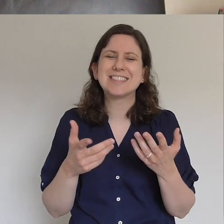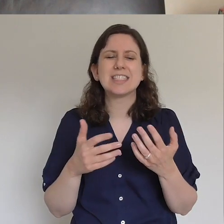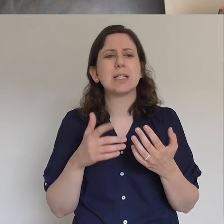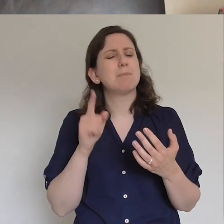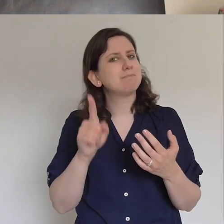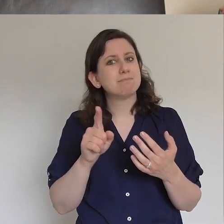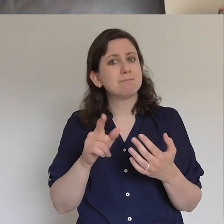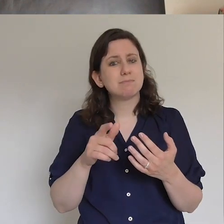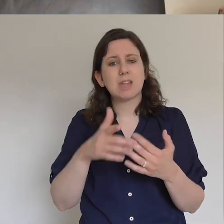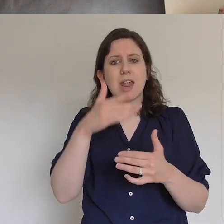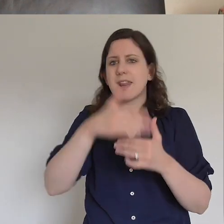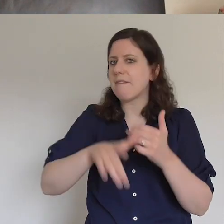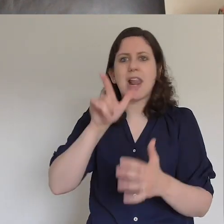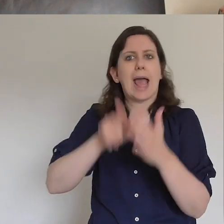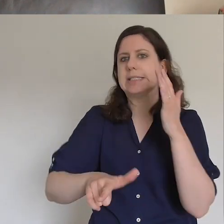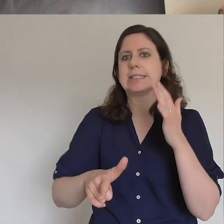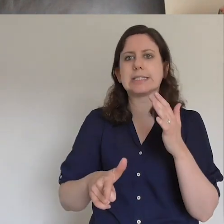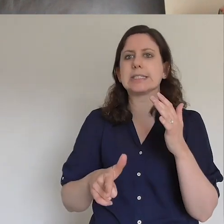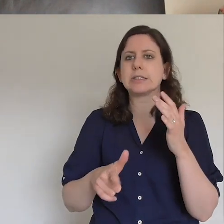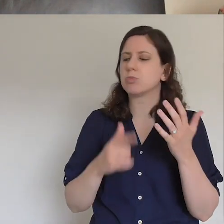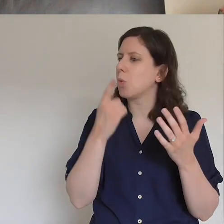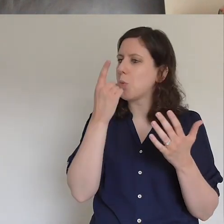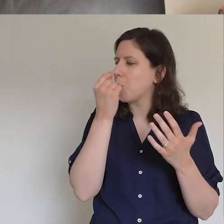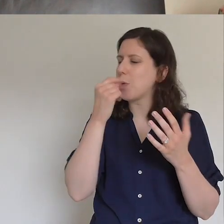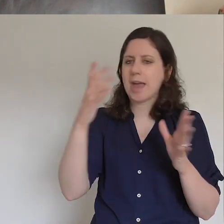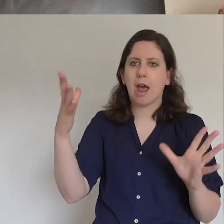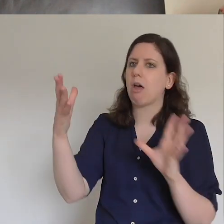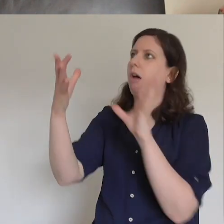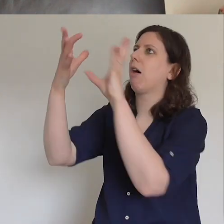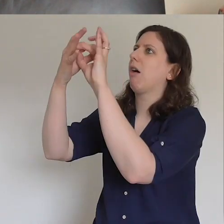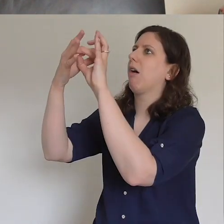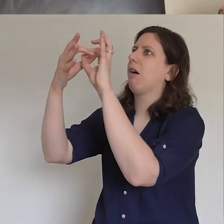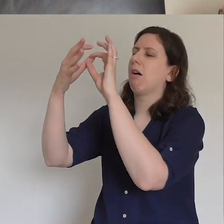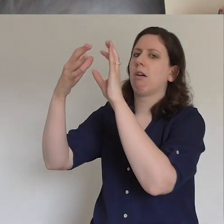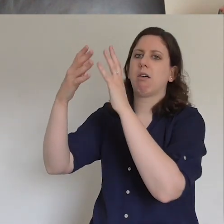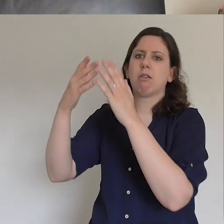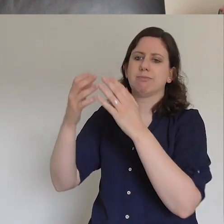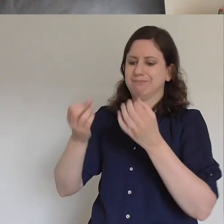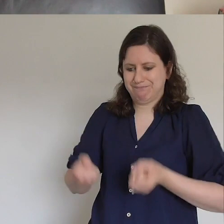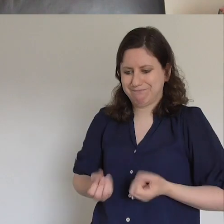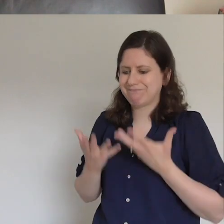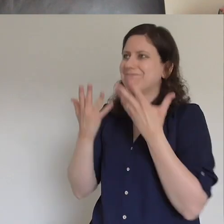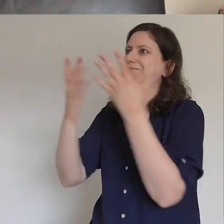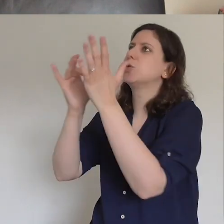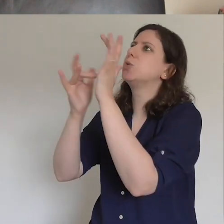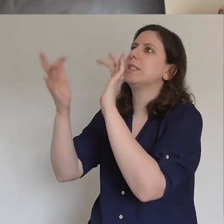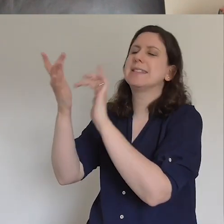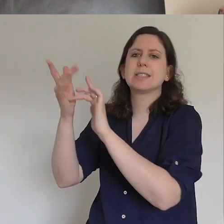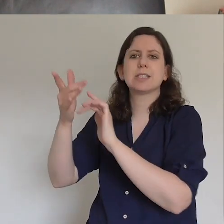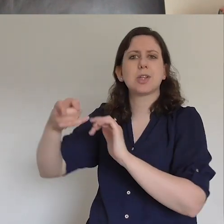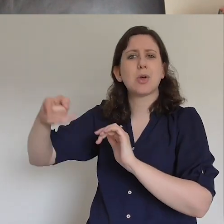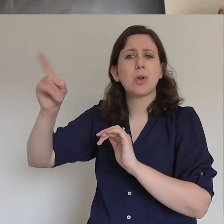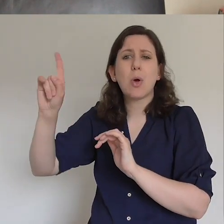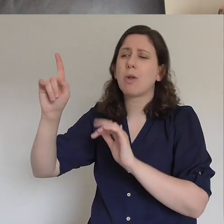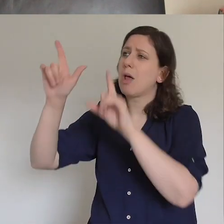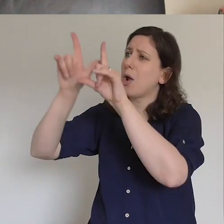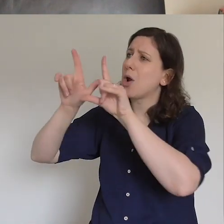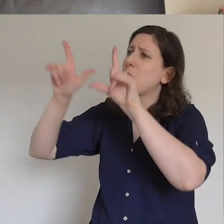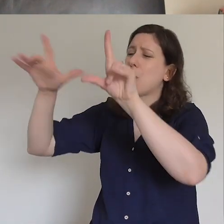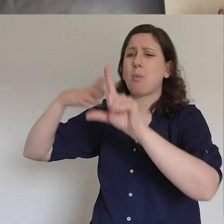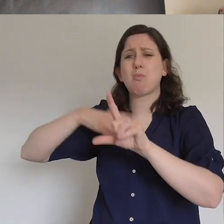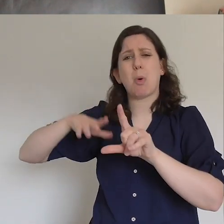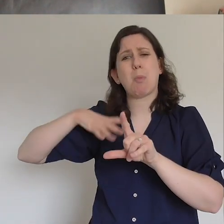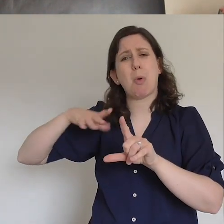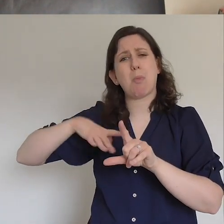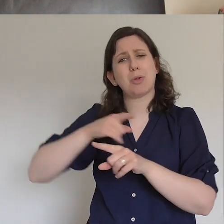too late to choose to surrender your life to Jesus the Lord is desperate for your heart he is desperate for your devotion he is desperate to journey